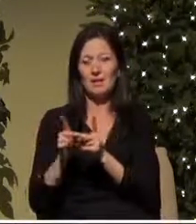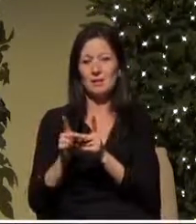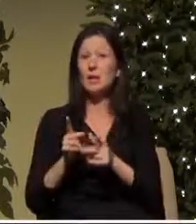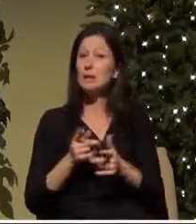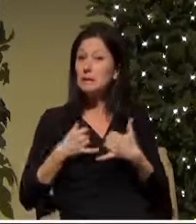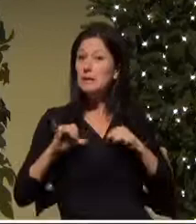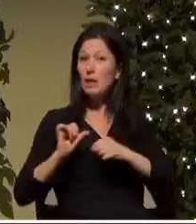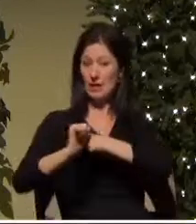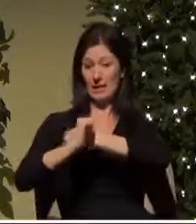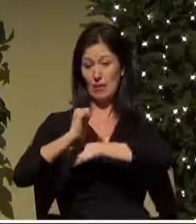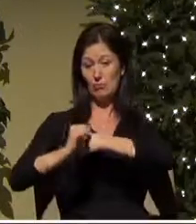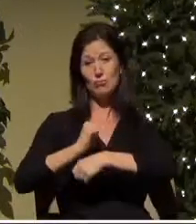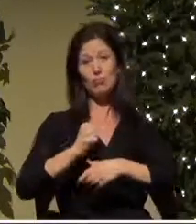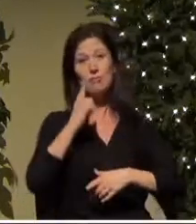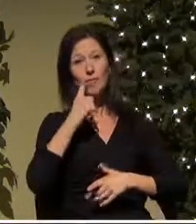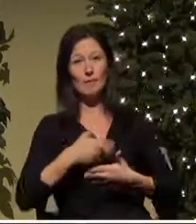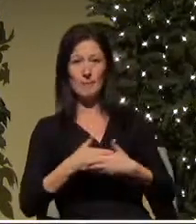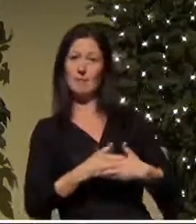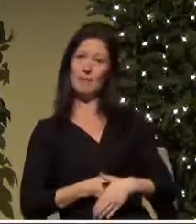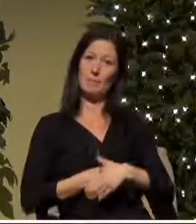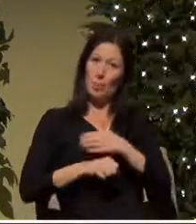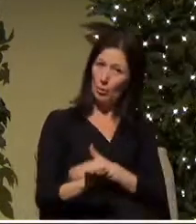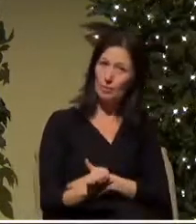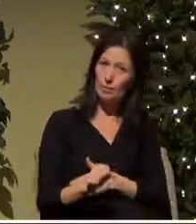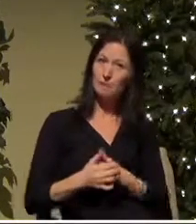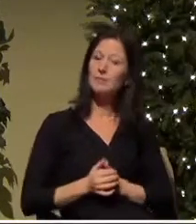with them standing at the door